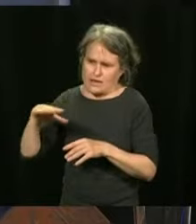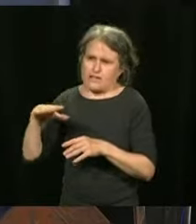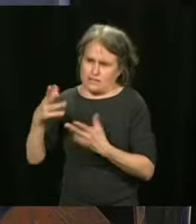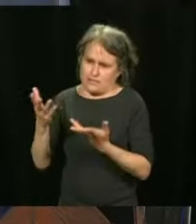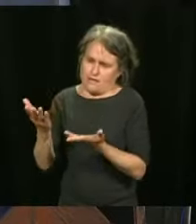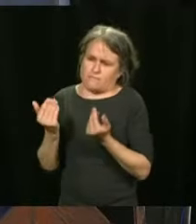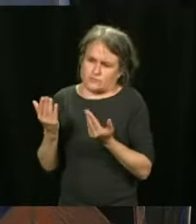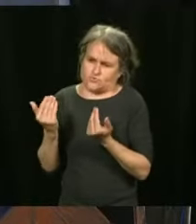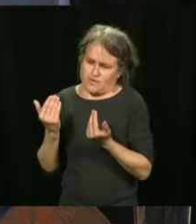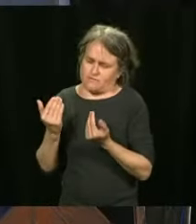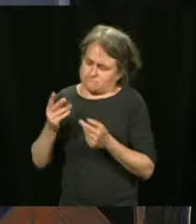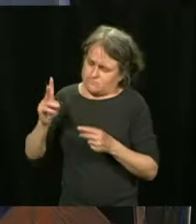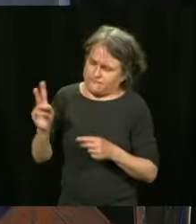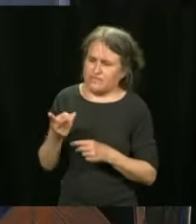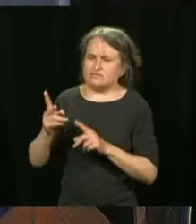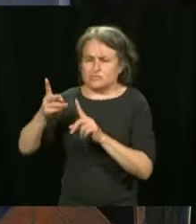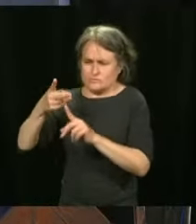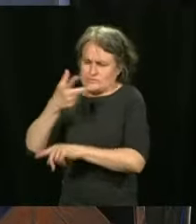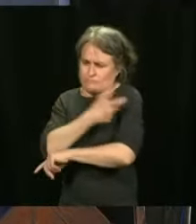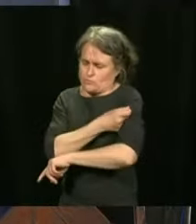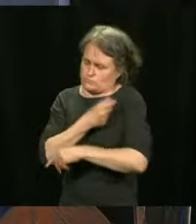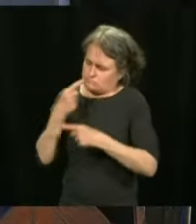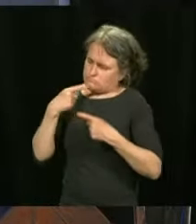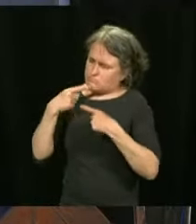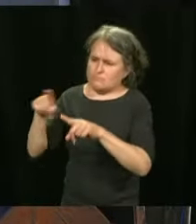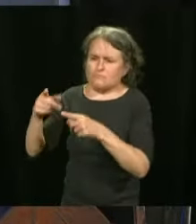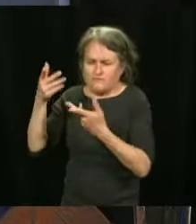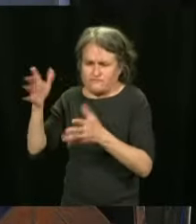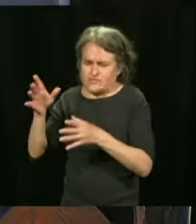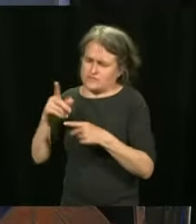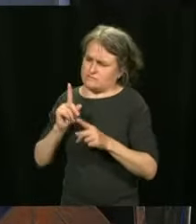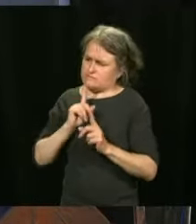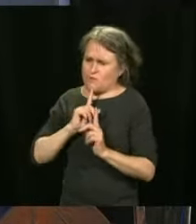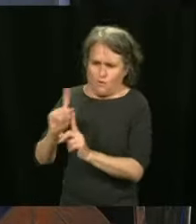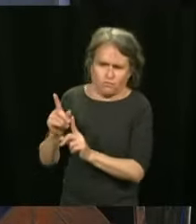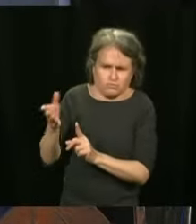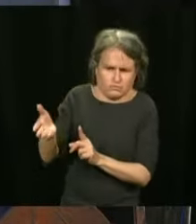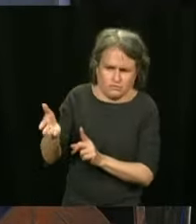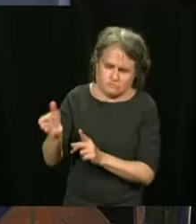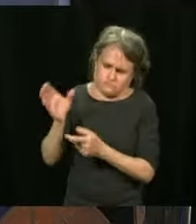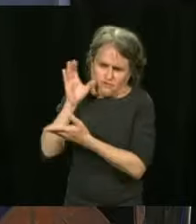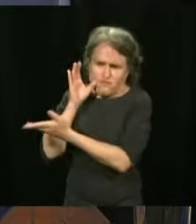directive has been sent. It should be applied quickly. And we'll follow the situation.